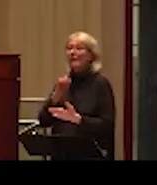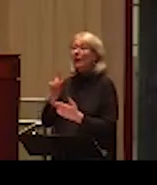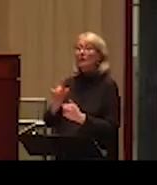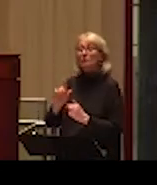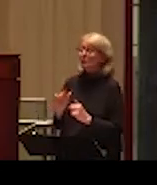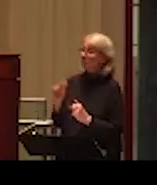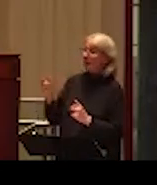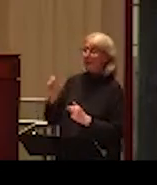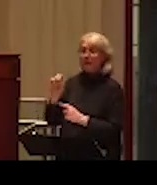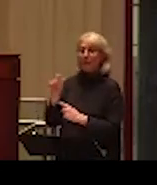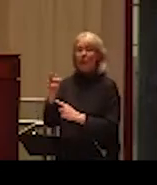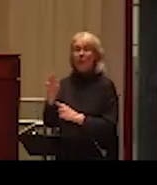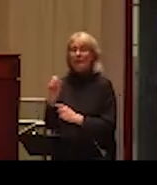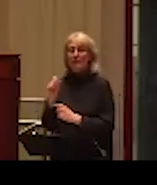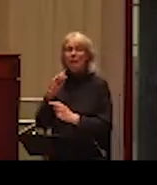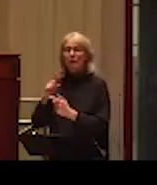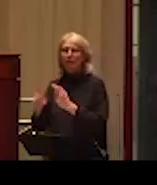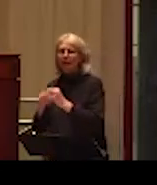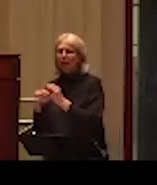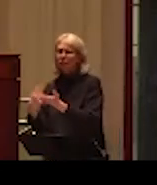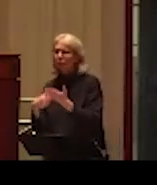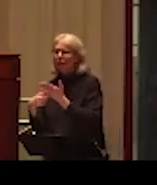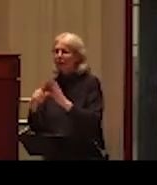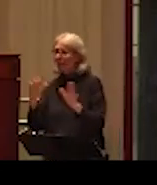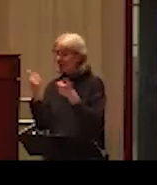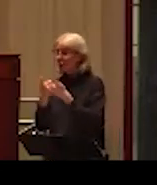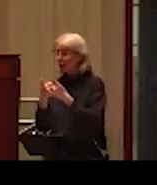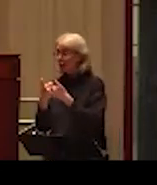report on the challenges probably around this issue.